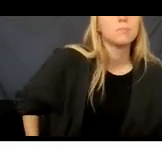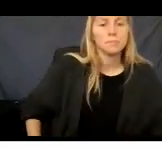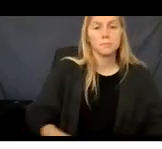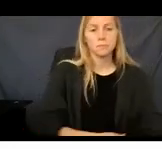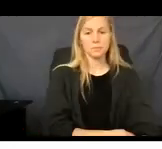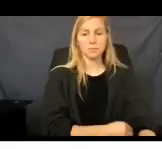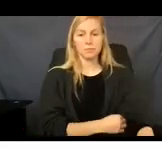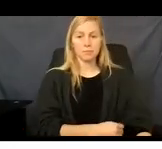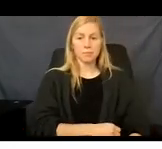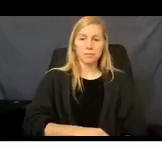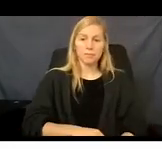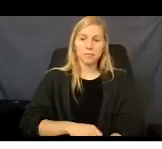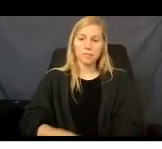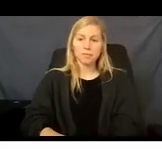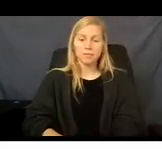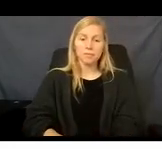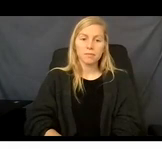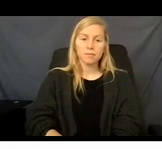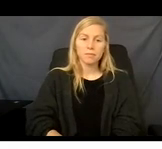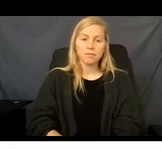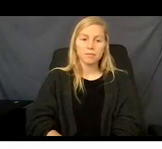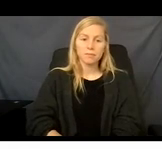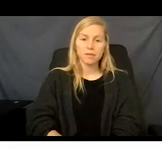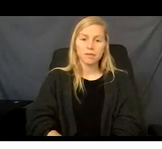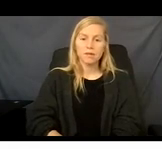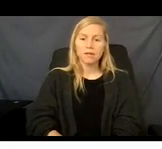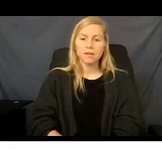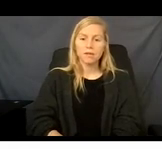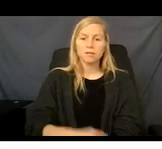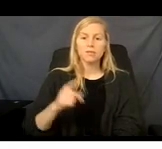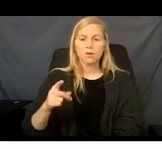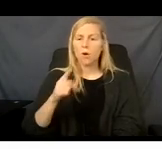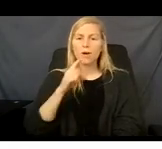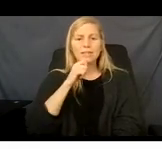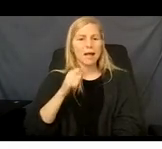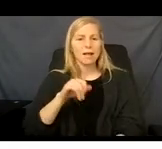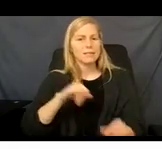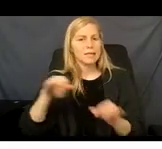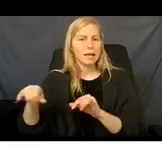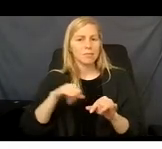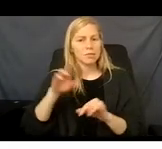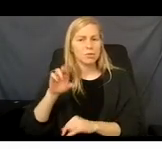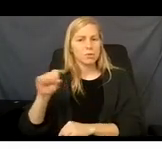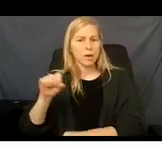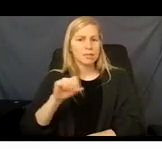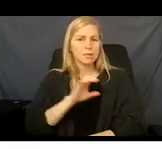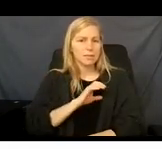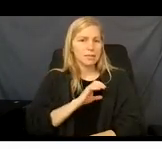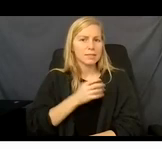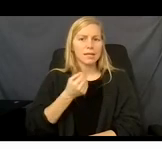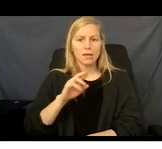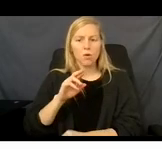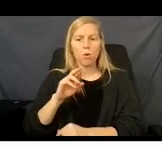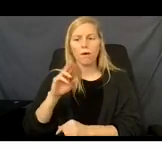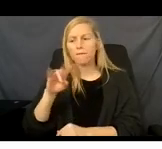the type of coverage that people that goes to the USCIS would have, you can still apply